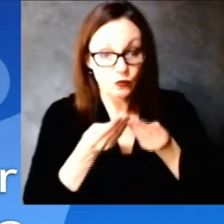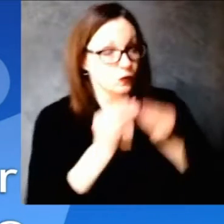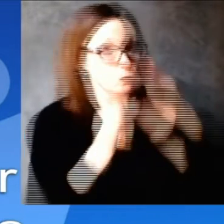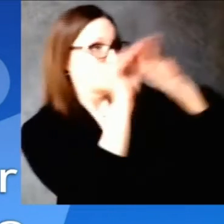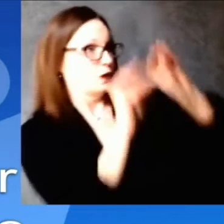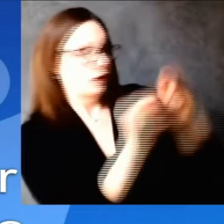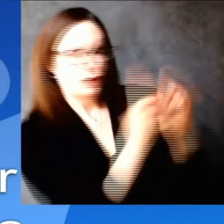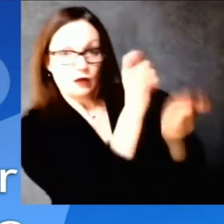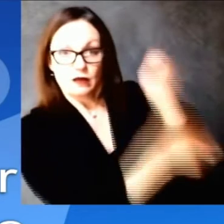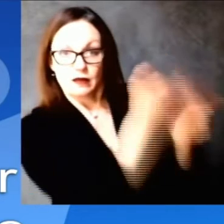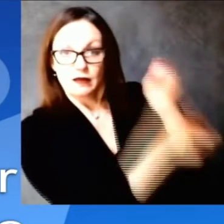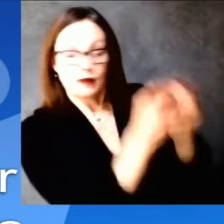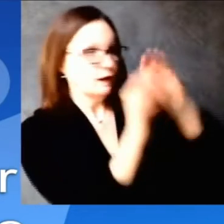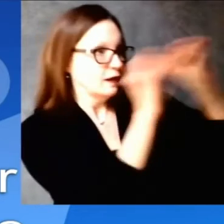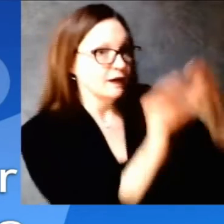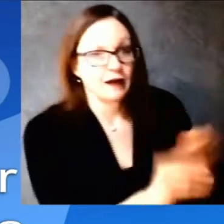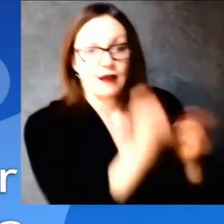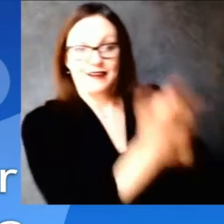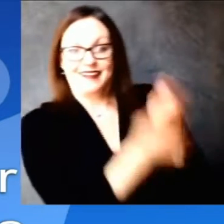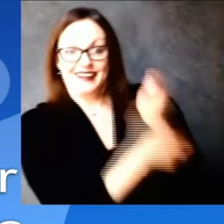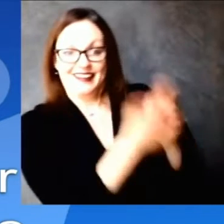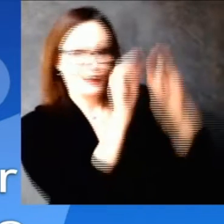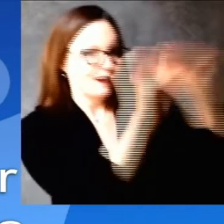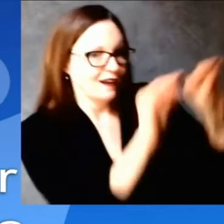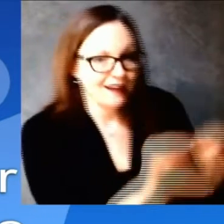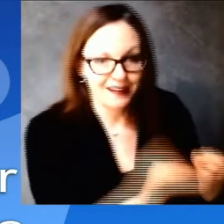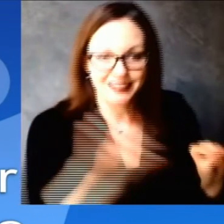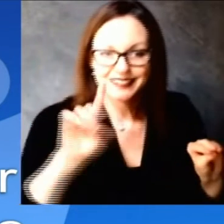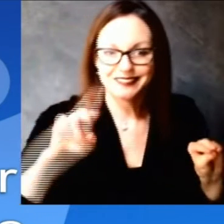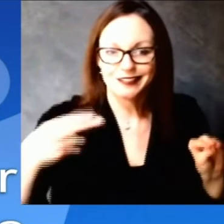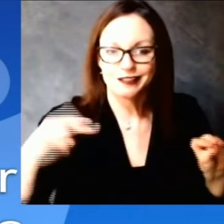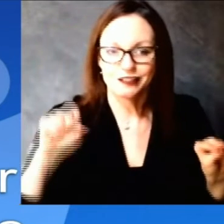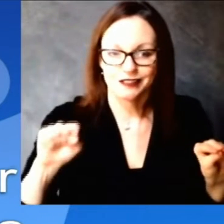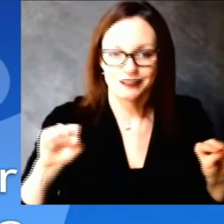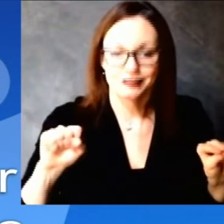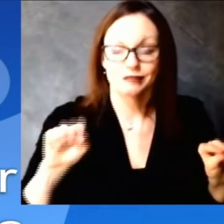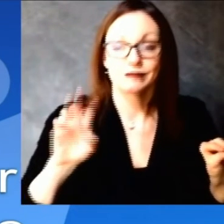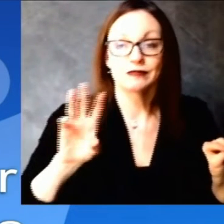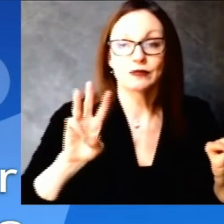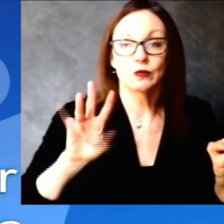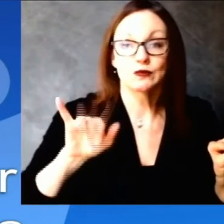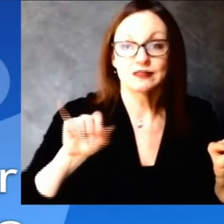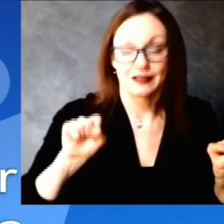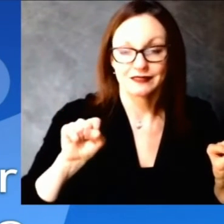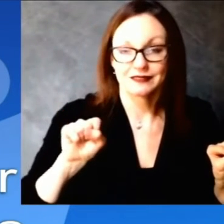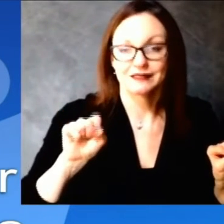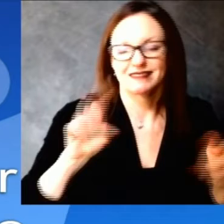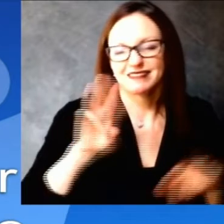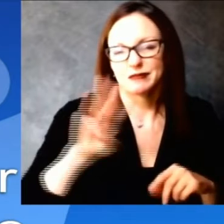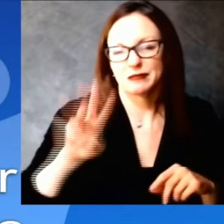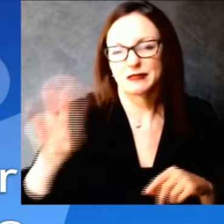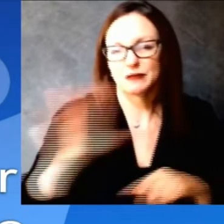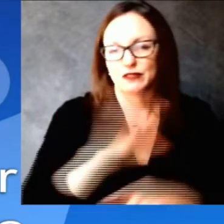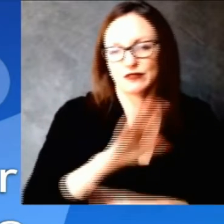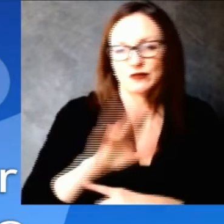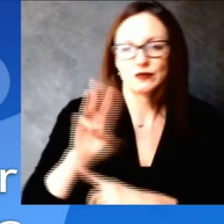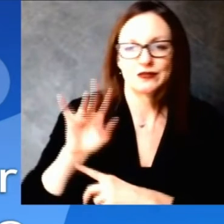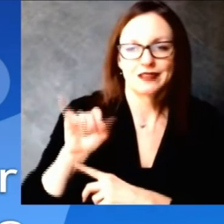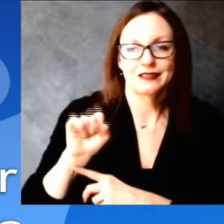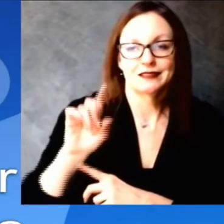thank you for that uh the next question to jody felinius wtmj in milwaukee jody in milwaukee